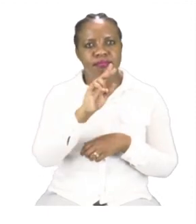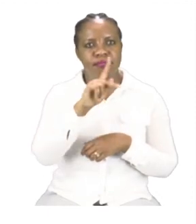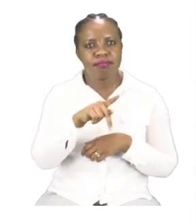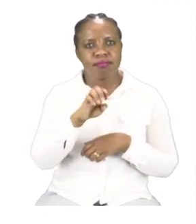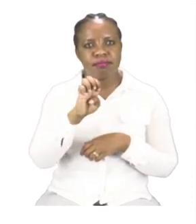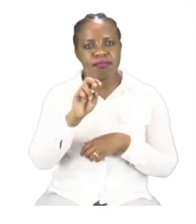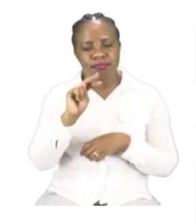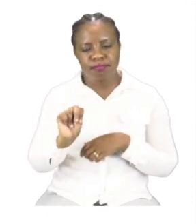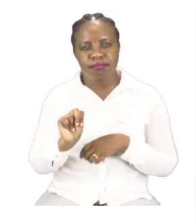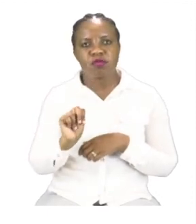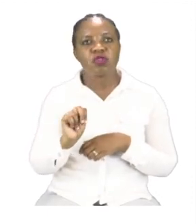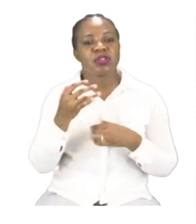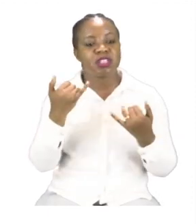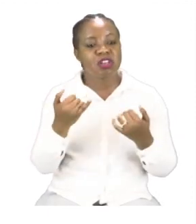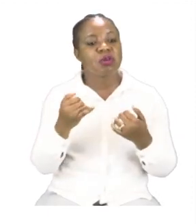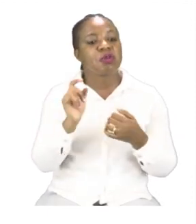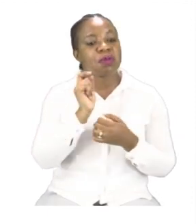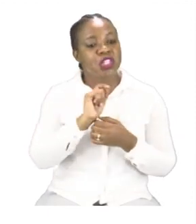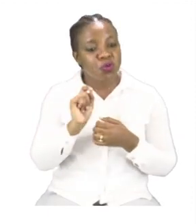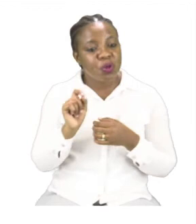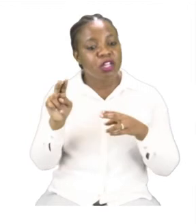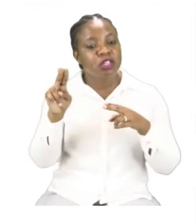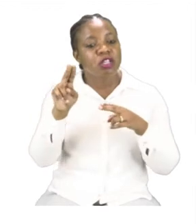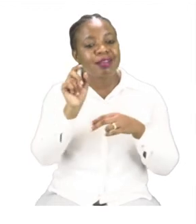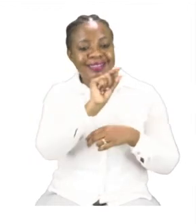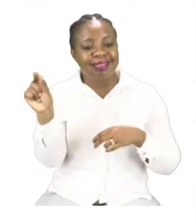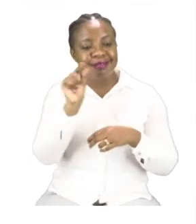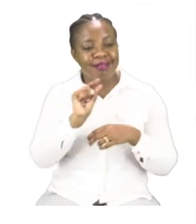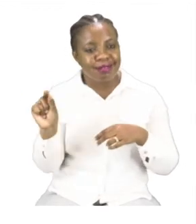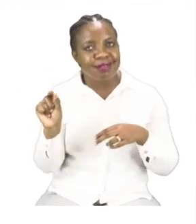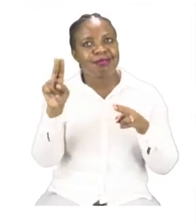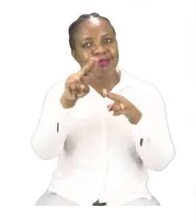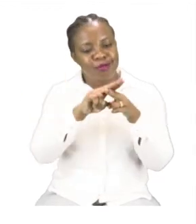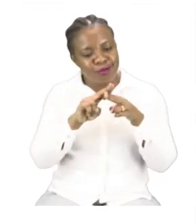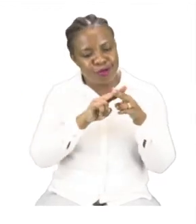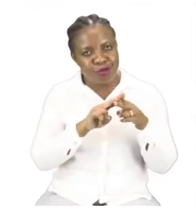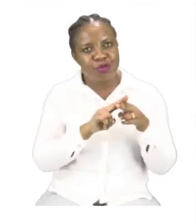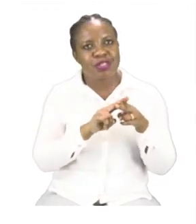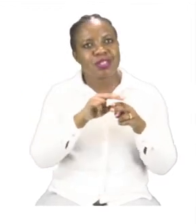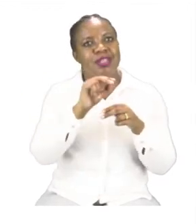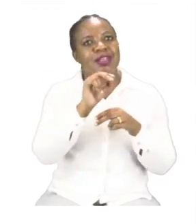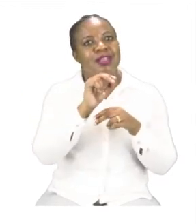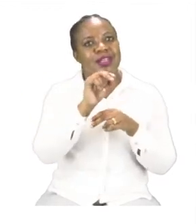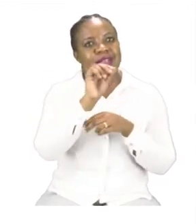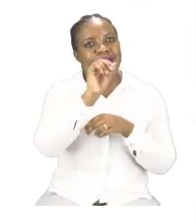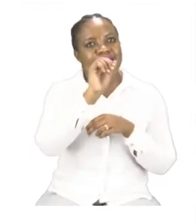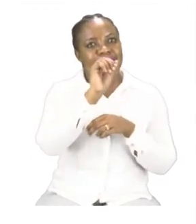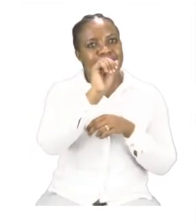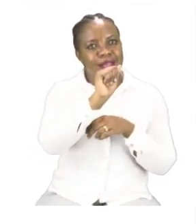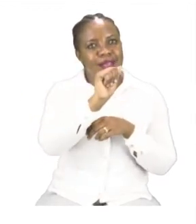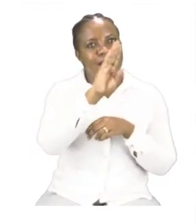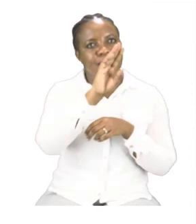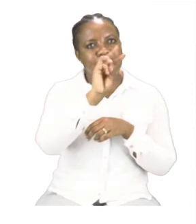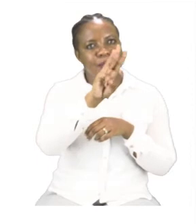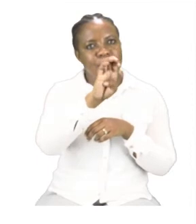words. So that is why we keep on seeing the sound. Remember boys and girls, when you are